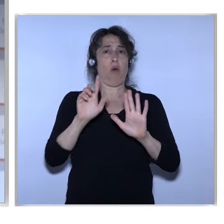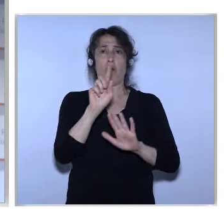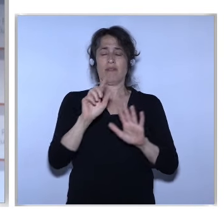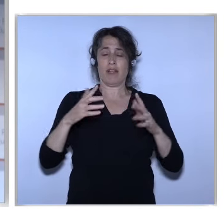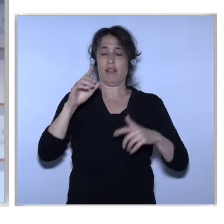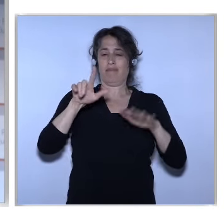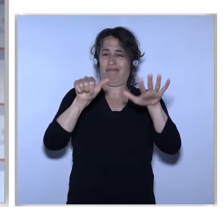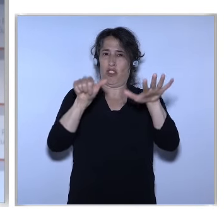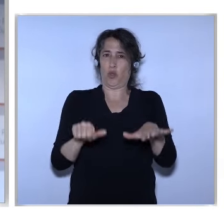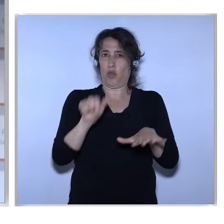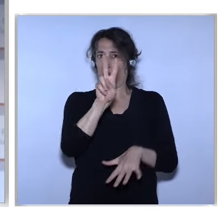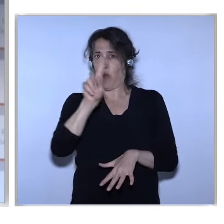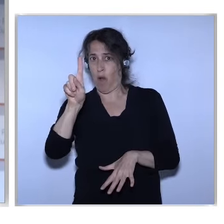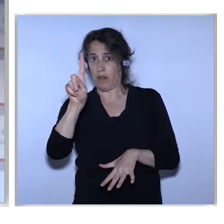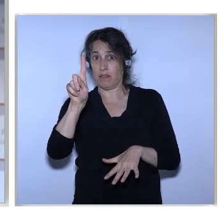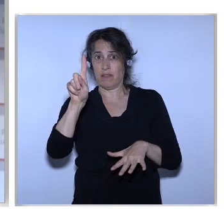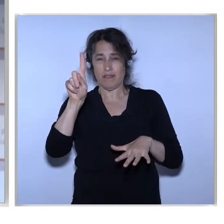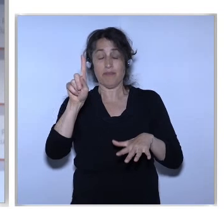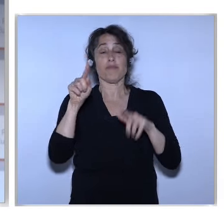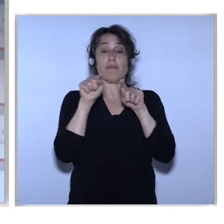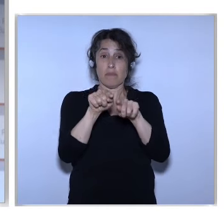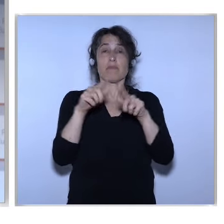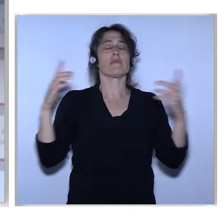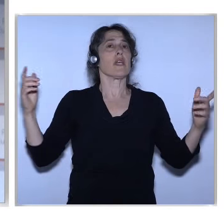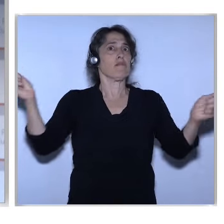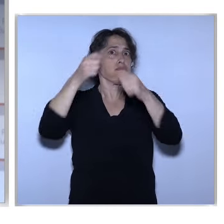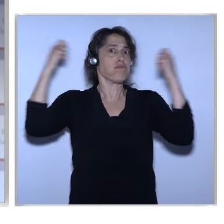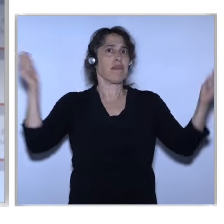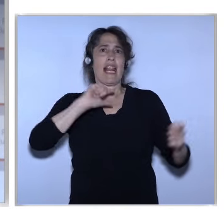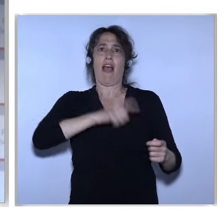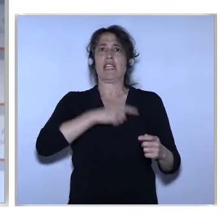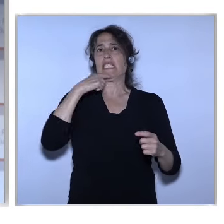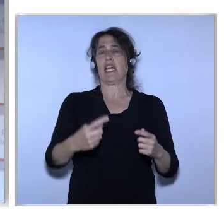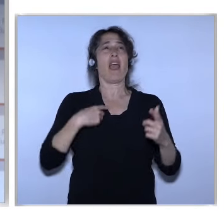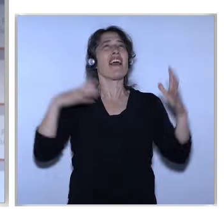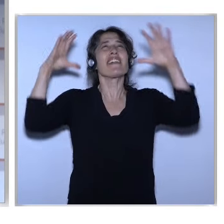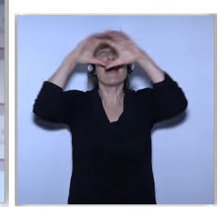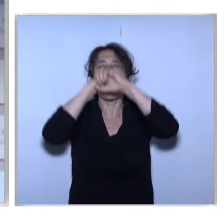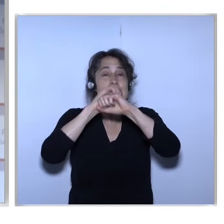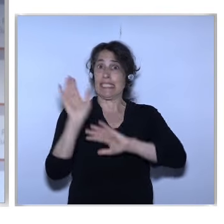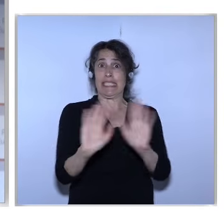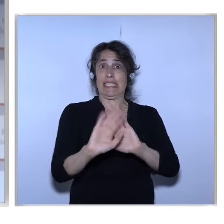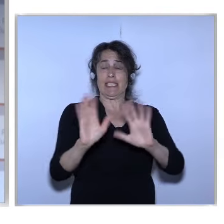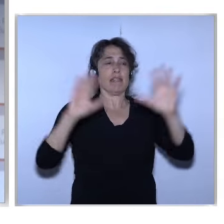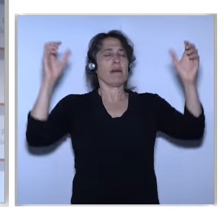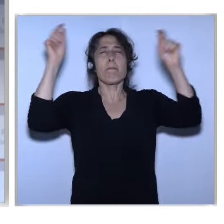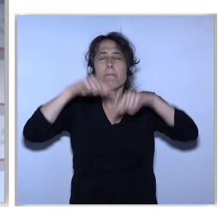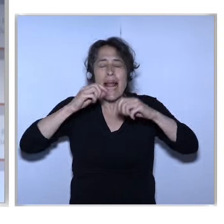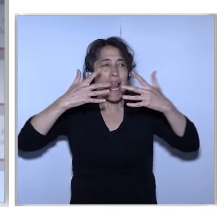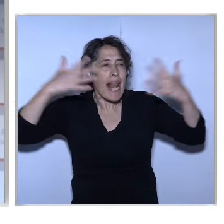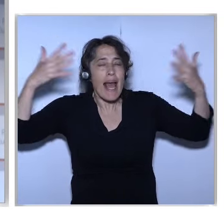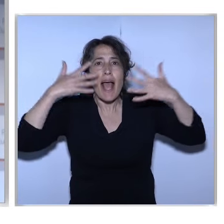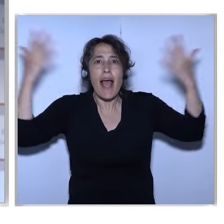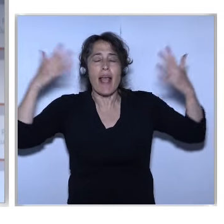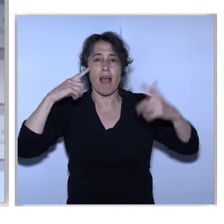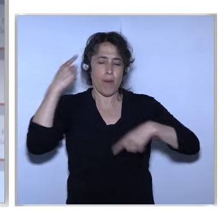night Therefore Latvians burn fires and sing From sunset till next